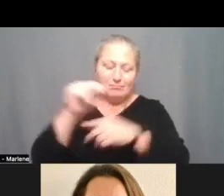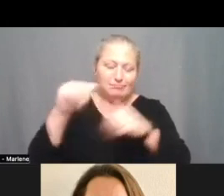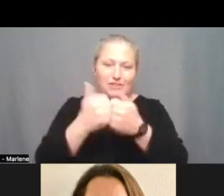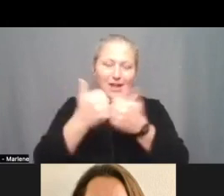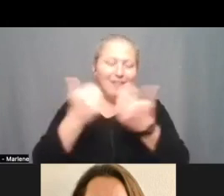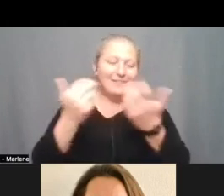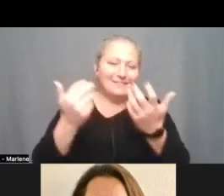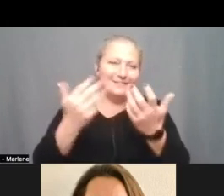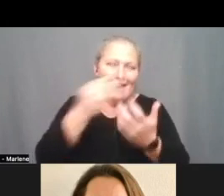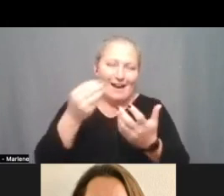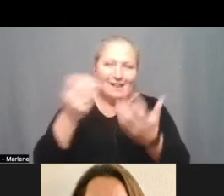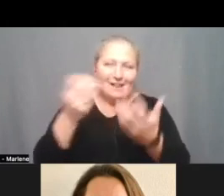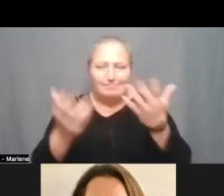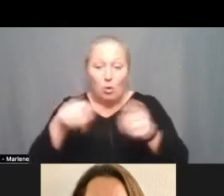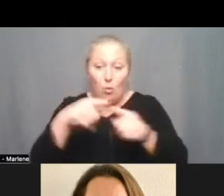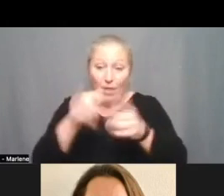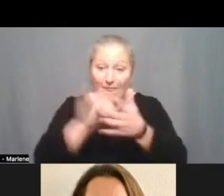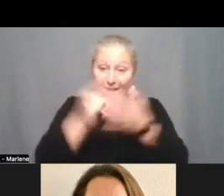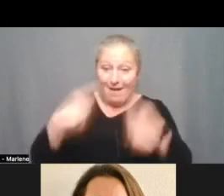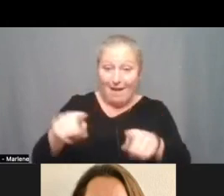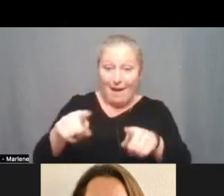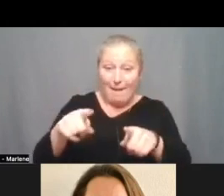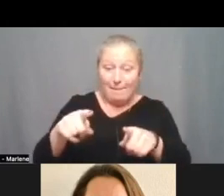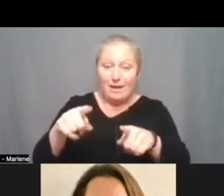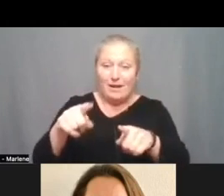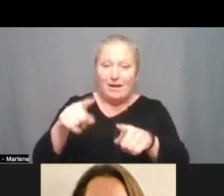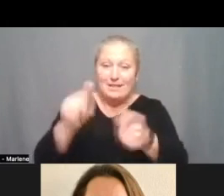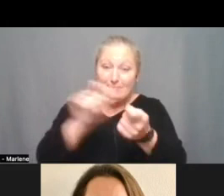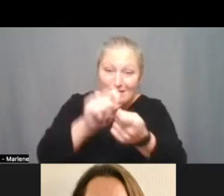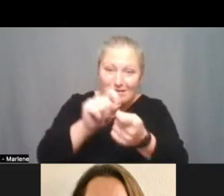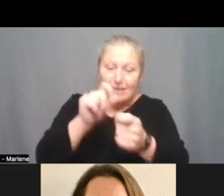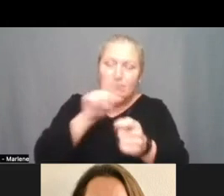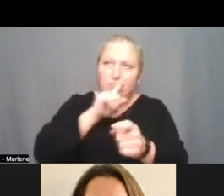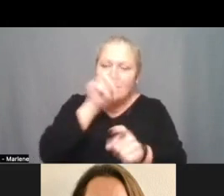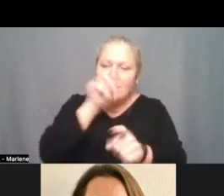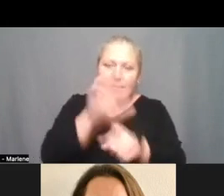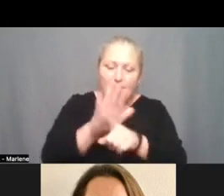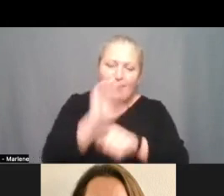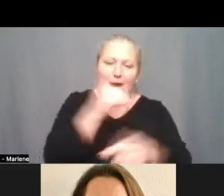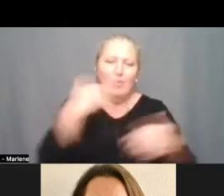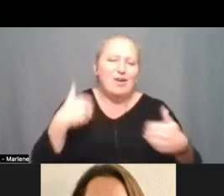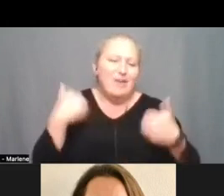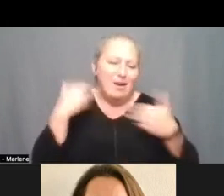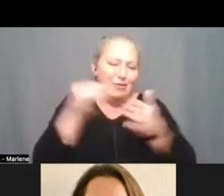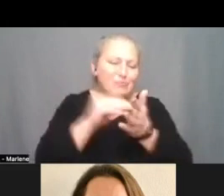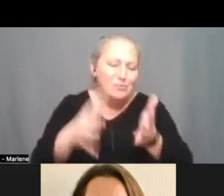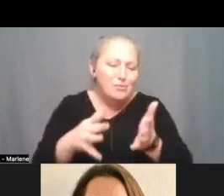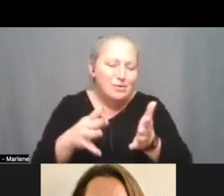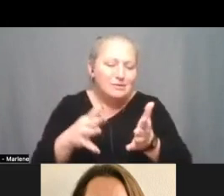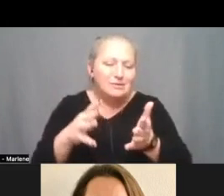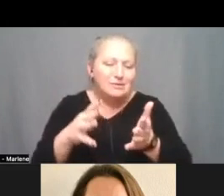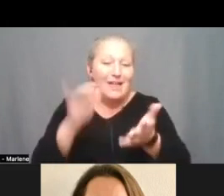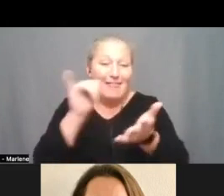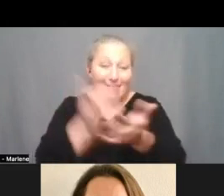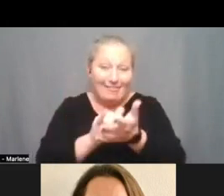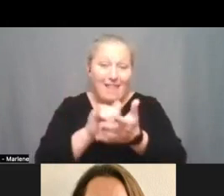the degree to which that happened that particularly impacted our younger students um i would just add that that was